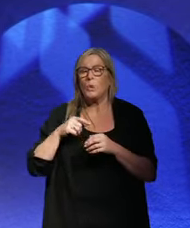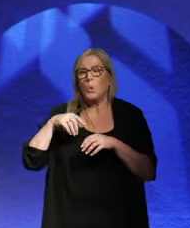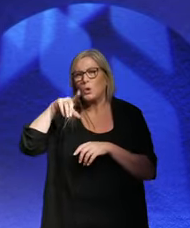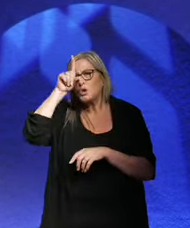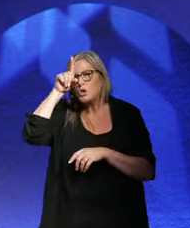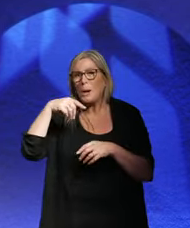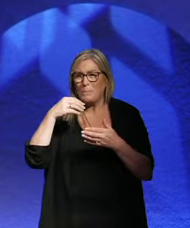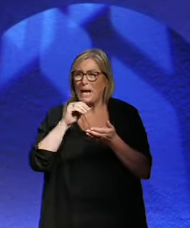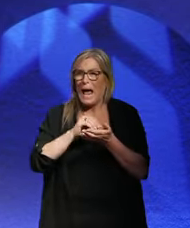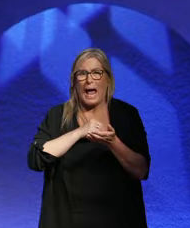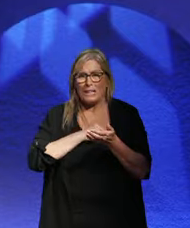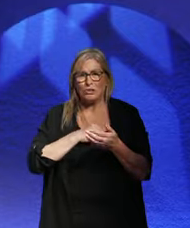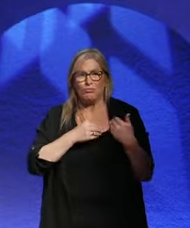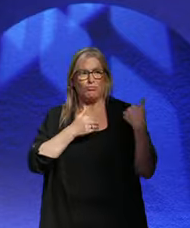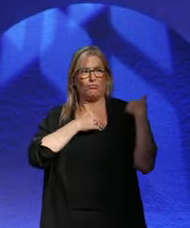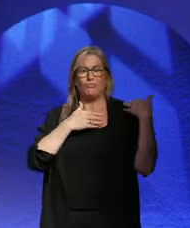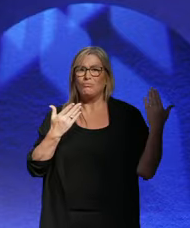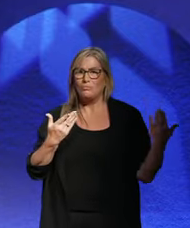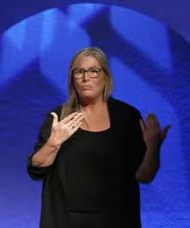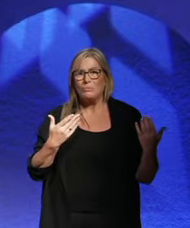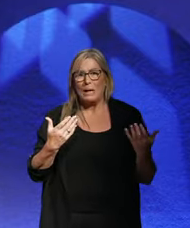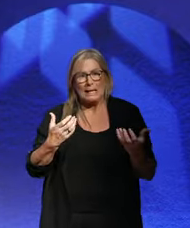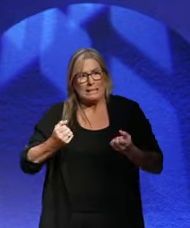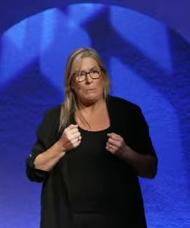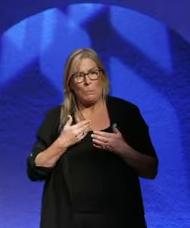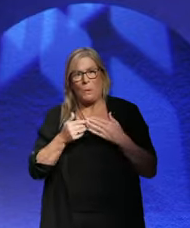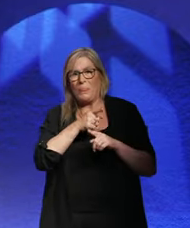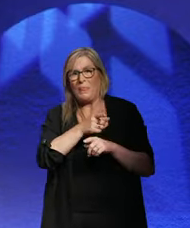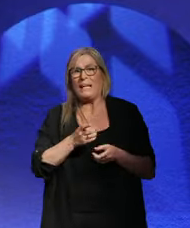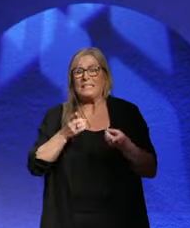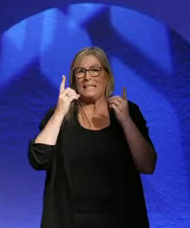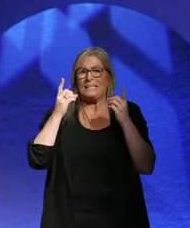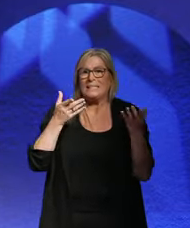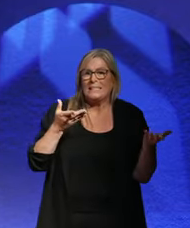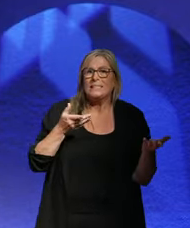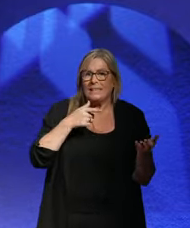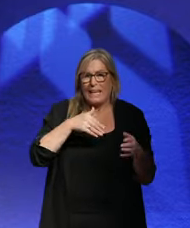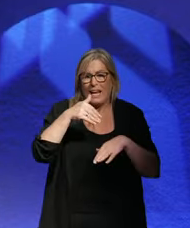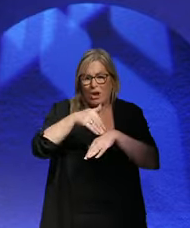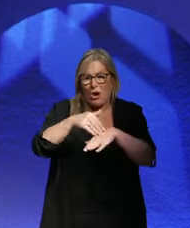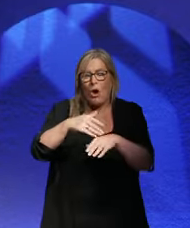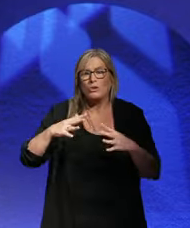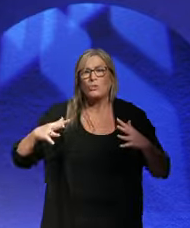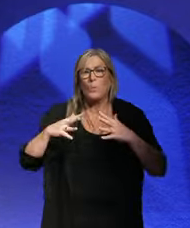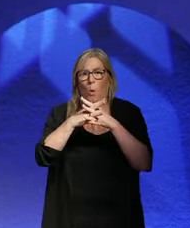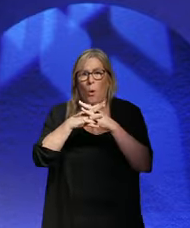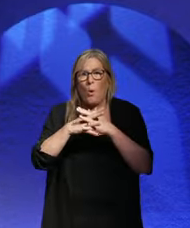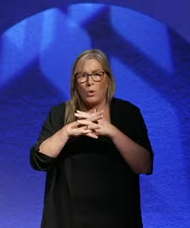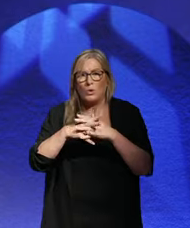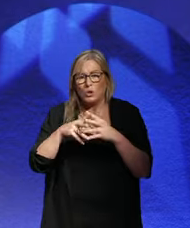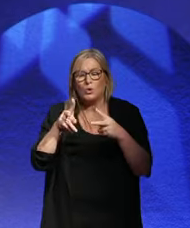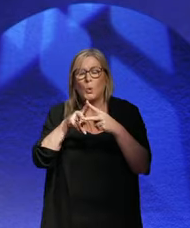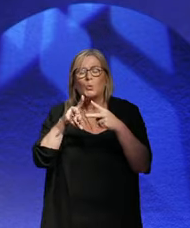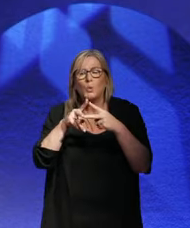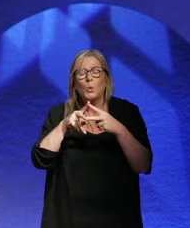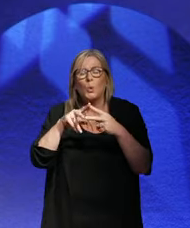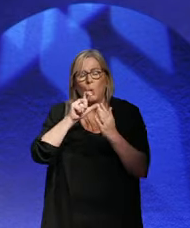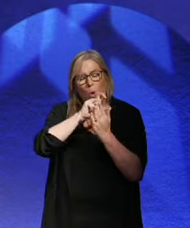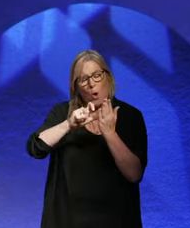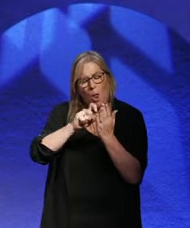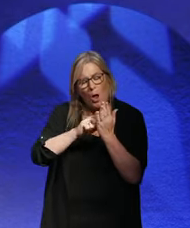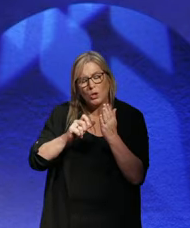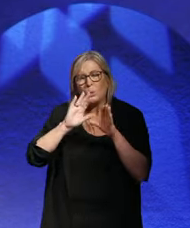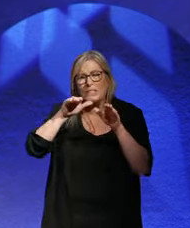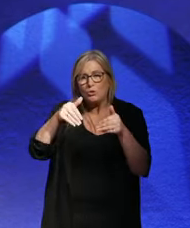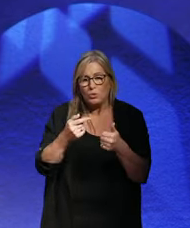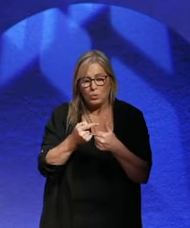has to pay for this. They have to pay for what they did because they caused the war. So two clauses were introduced. One,